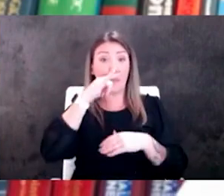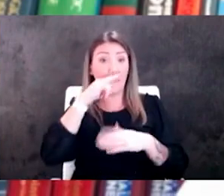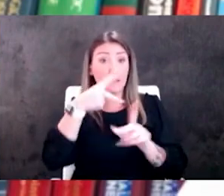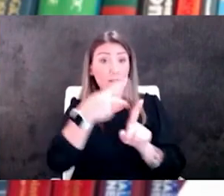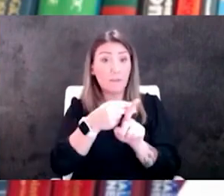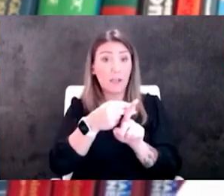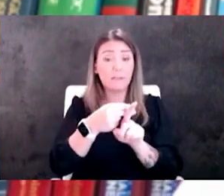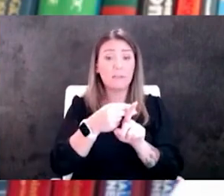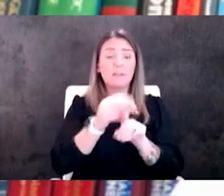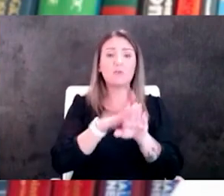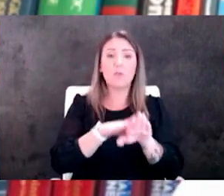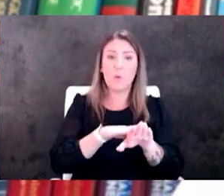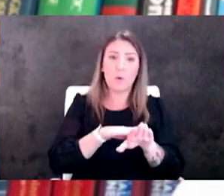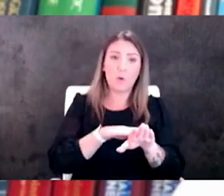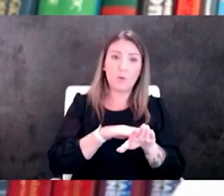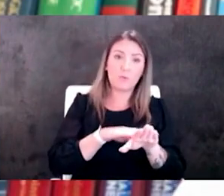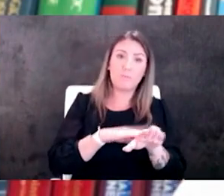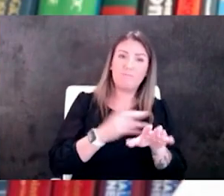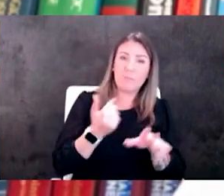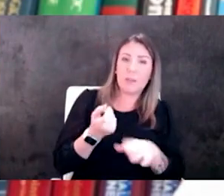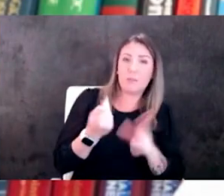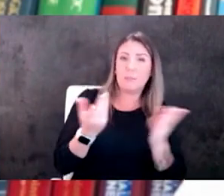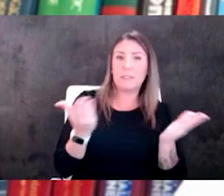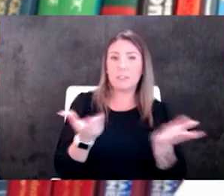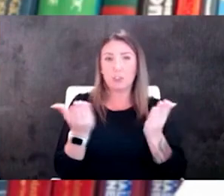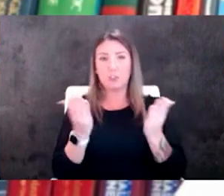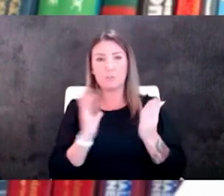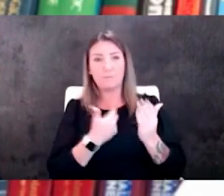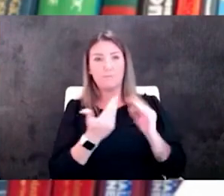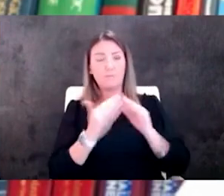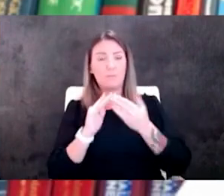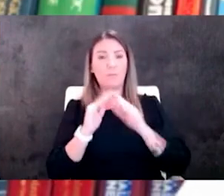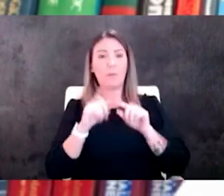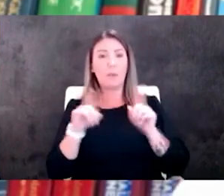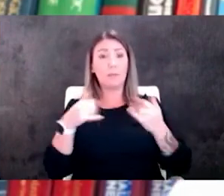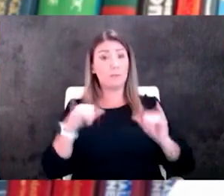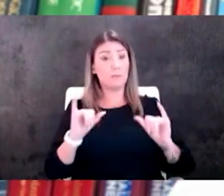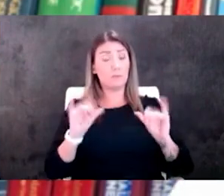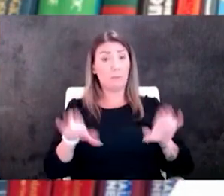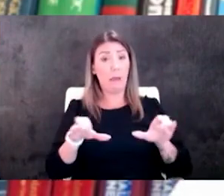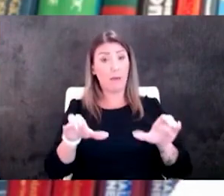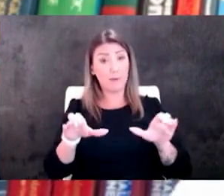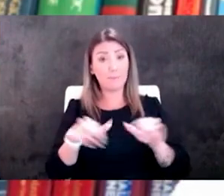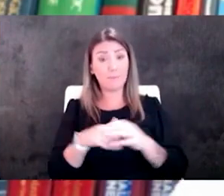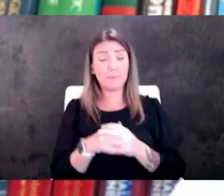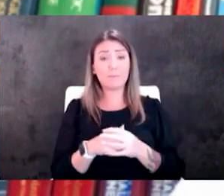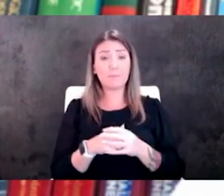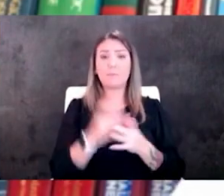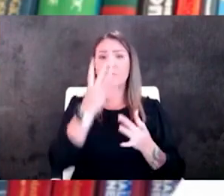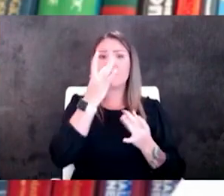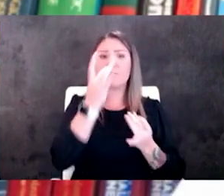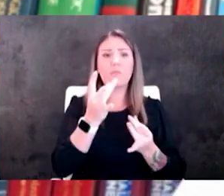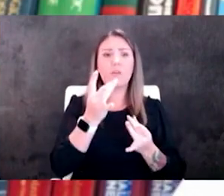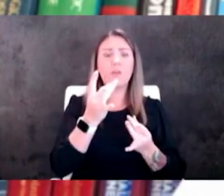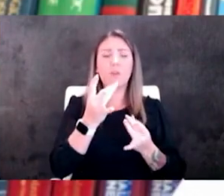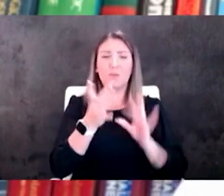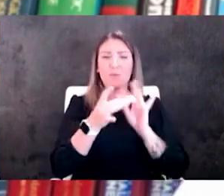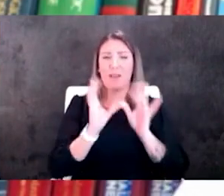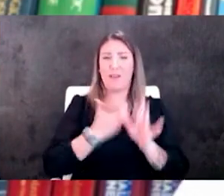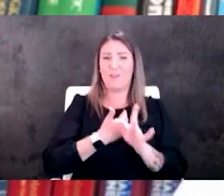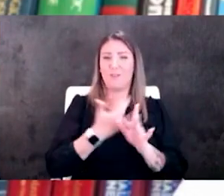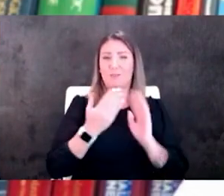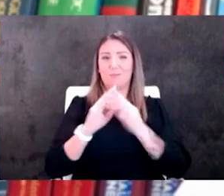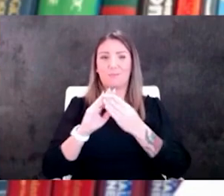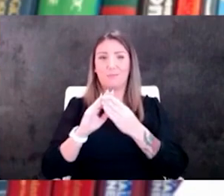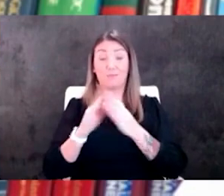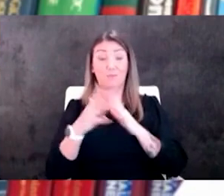is slower a little bit here in our community but it's still active you know the interesting thing with our community is that our football